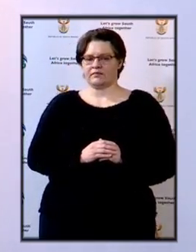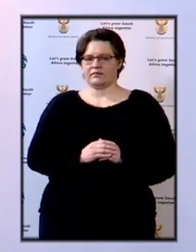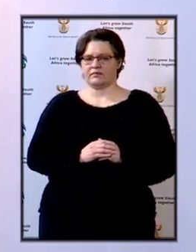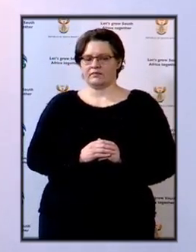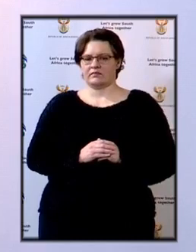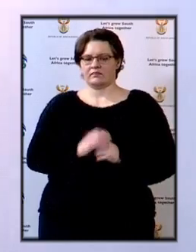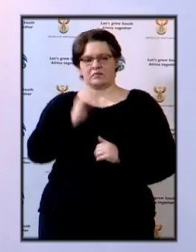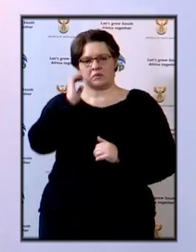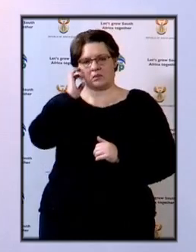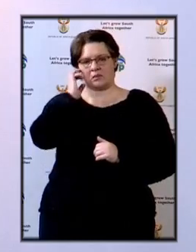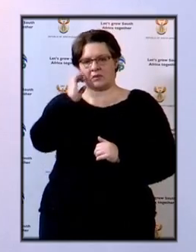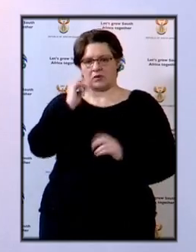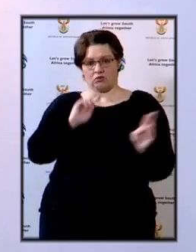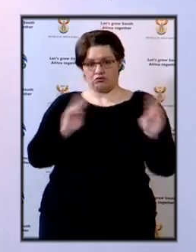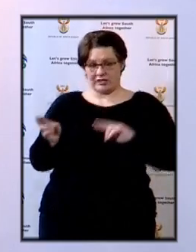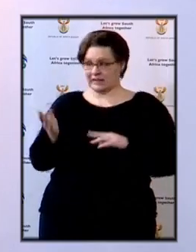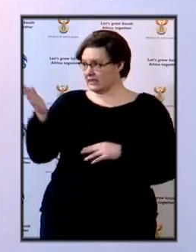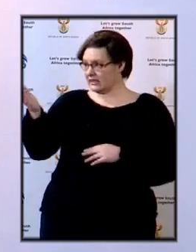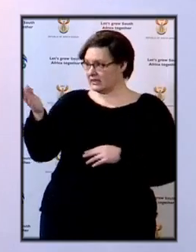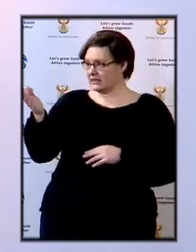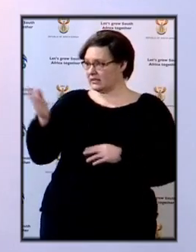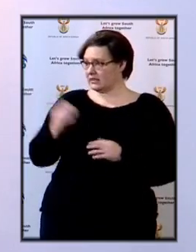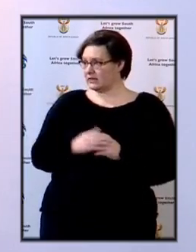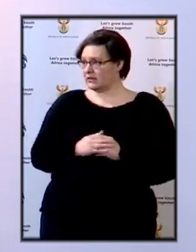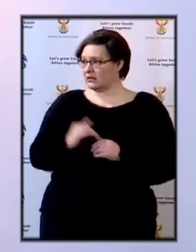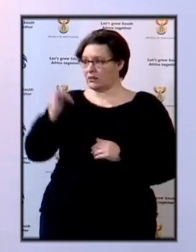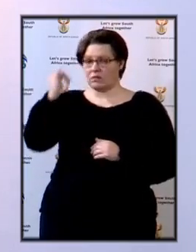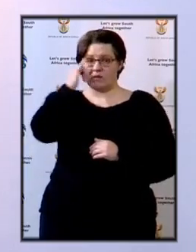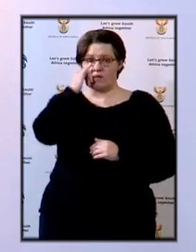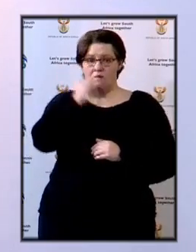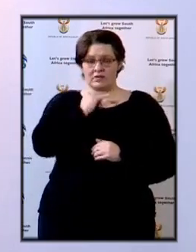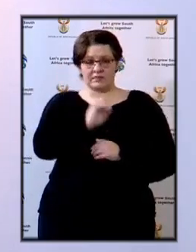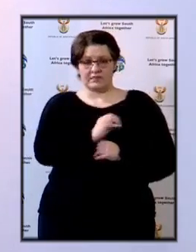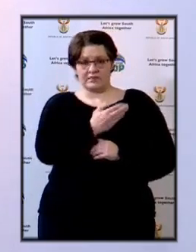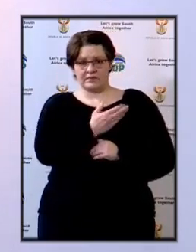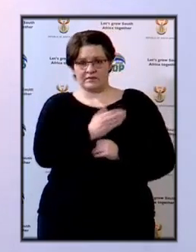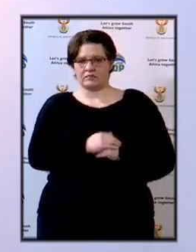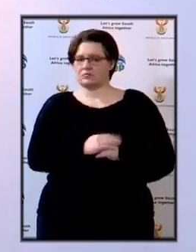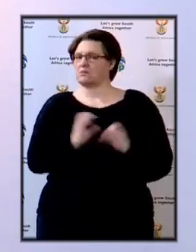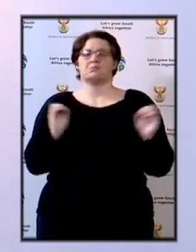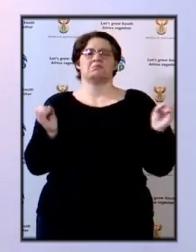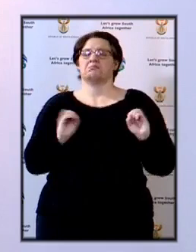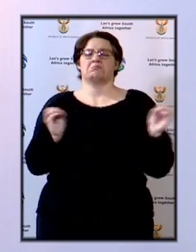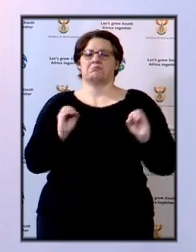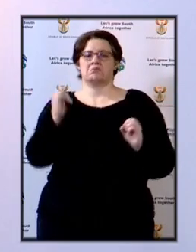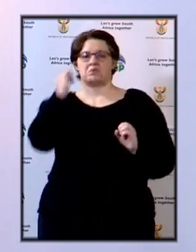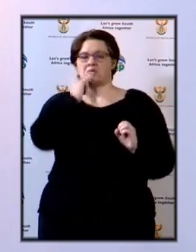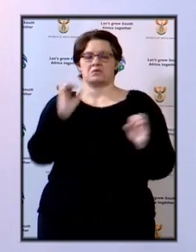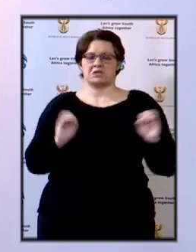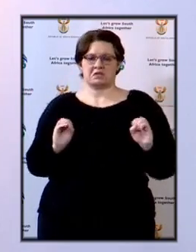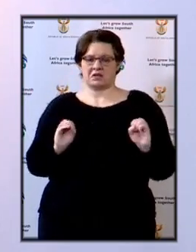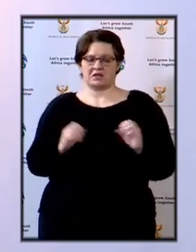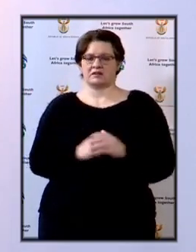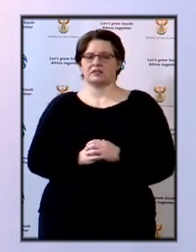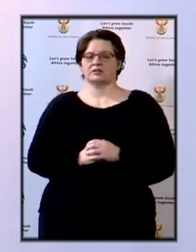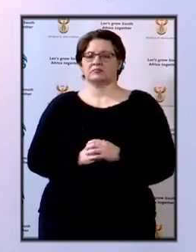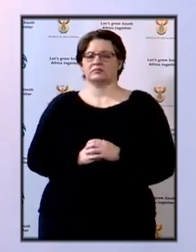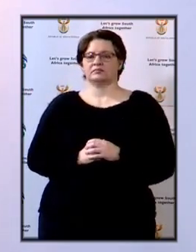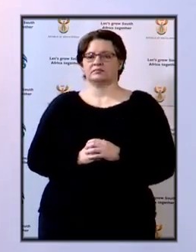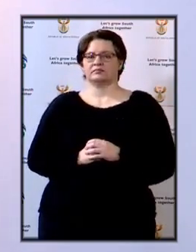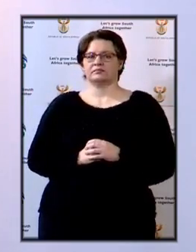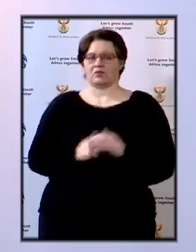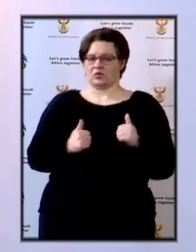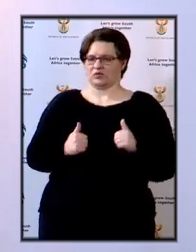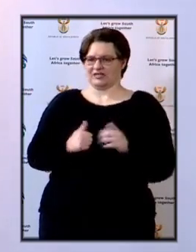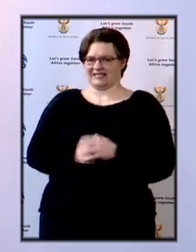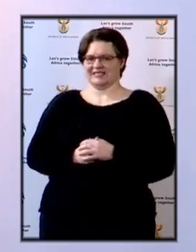So Ignatius, are we ready? Do we have any calls from your side? No, we don't have calls at the moment. That's good.